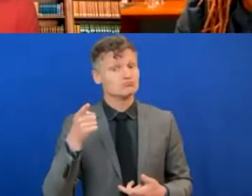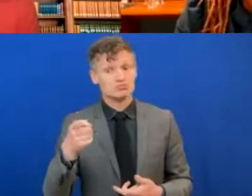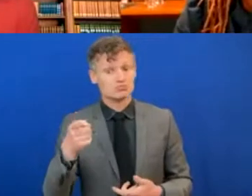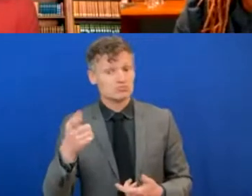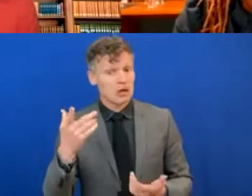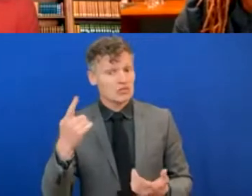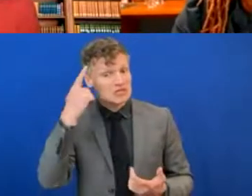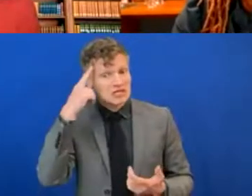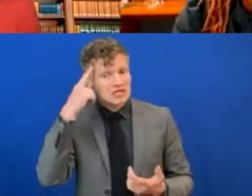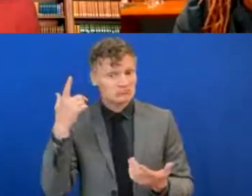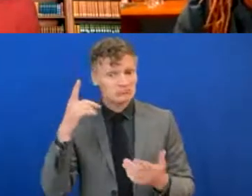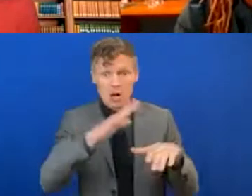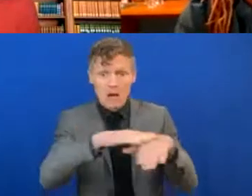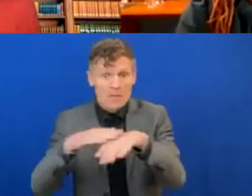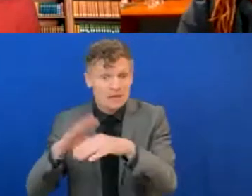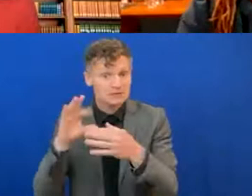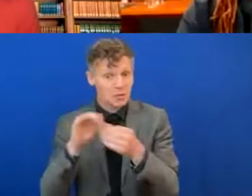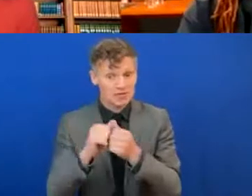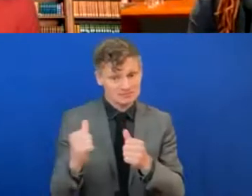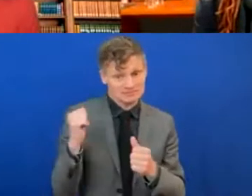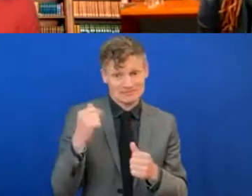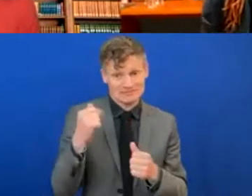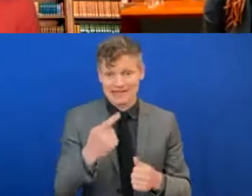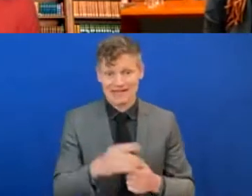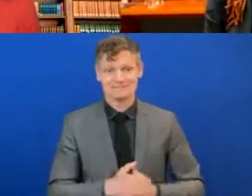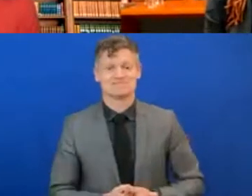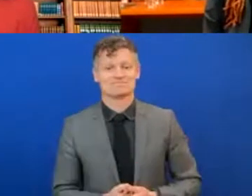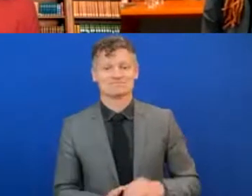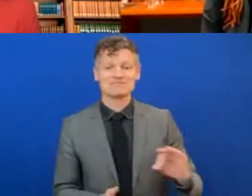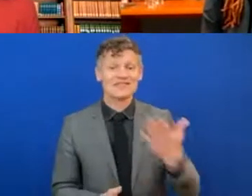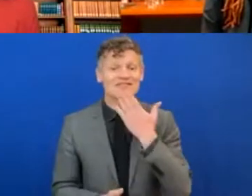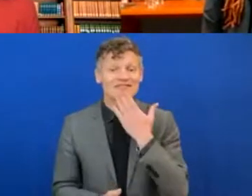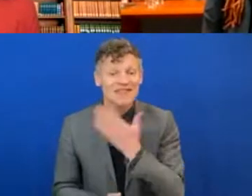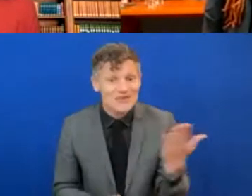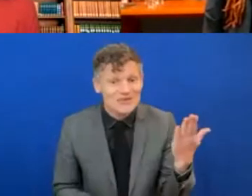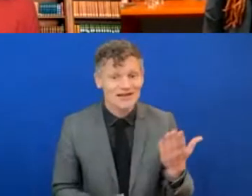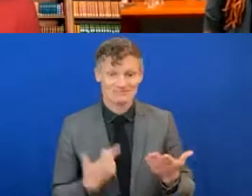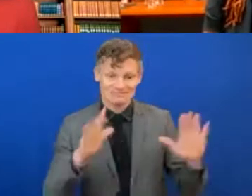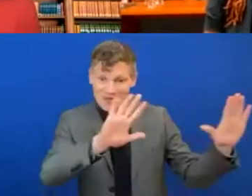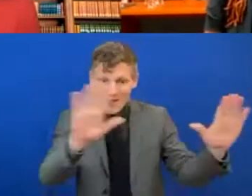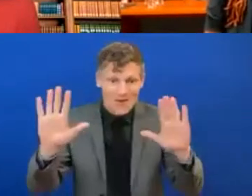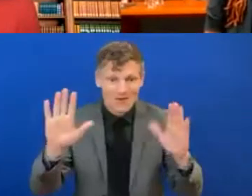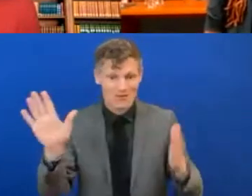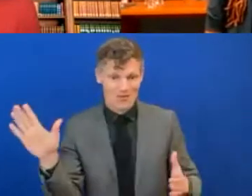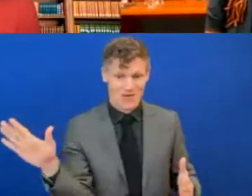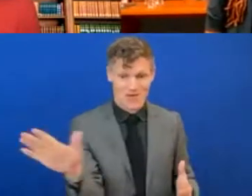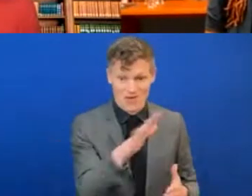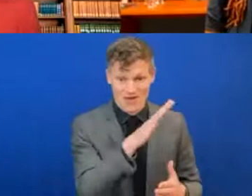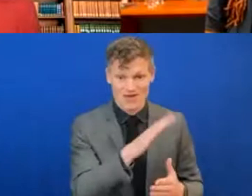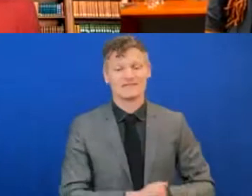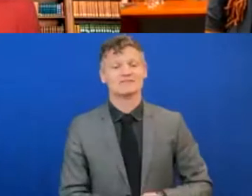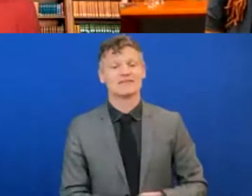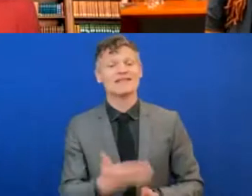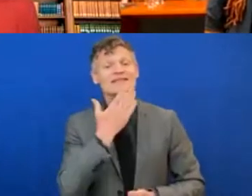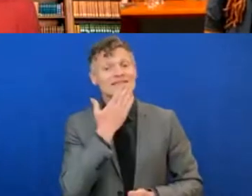Thank you very much, David. Greetings to everyone. Thank you so much to these brilliant